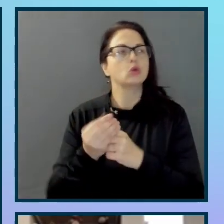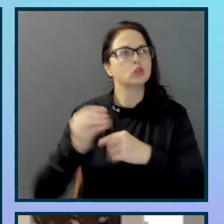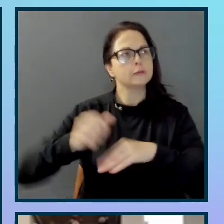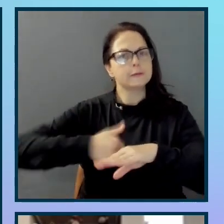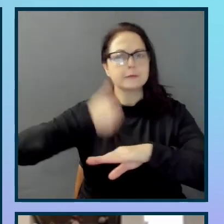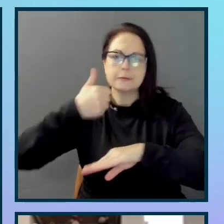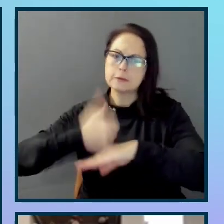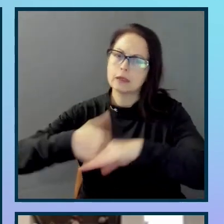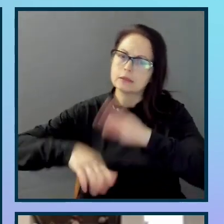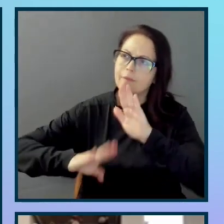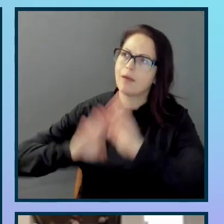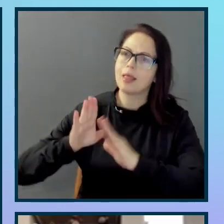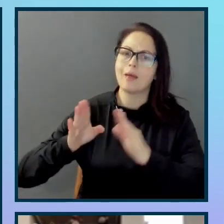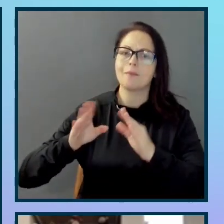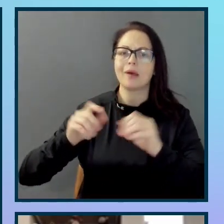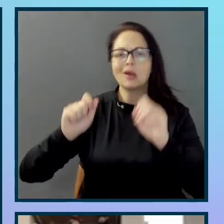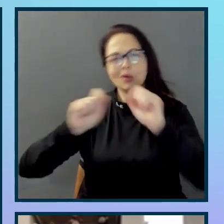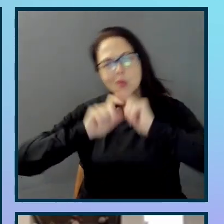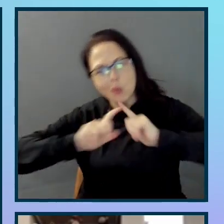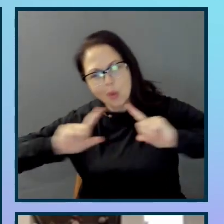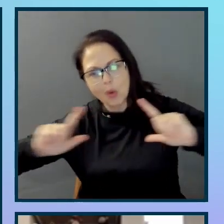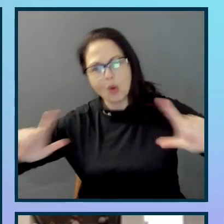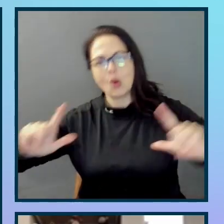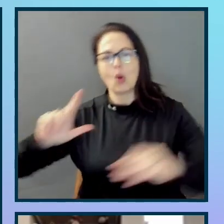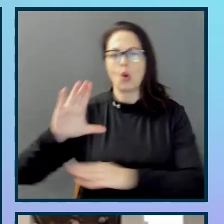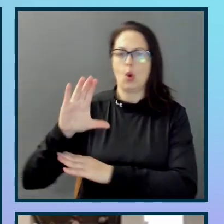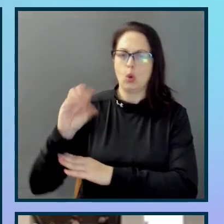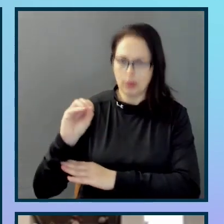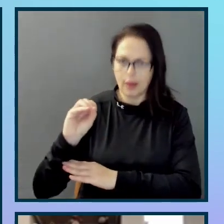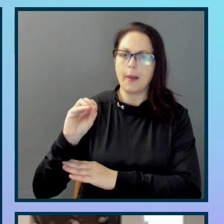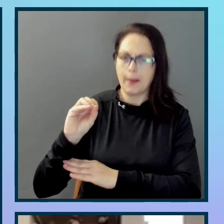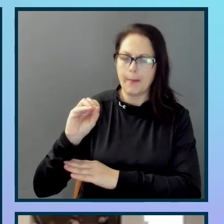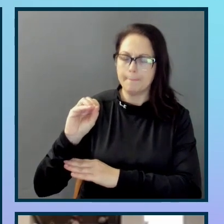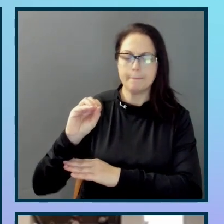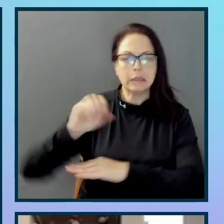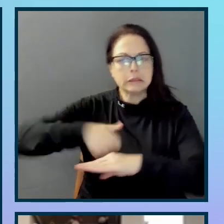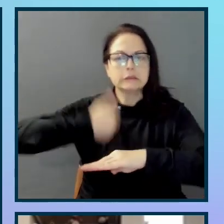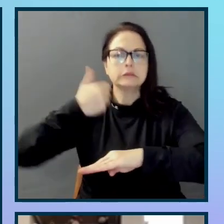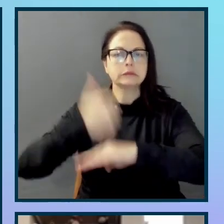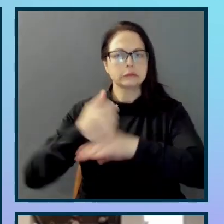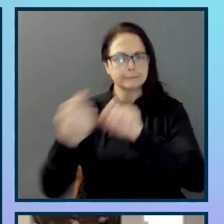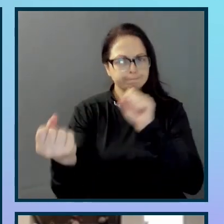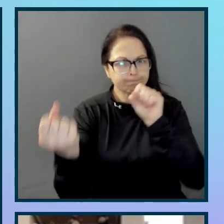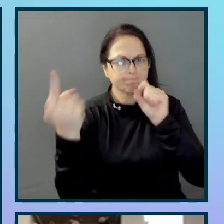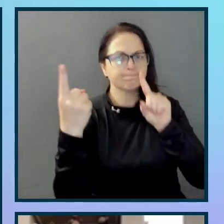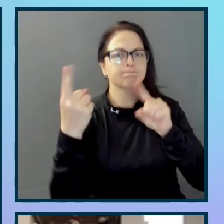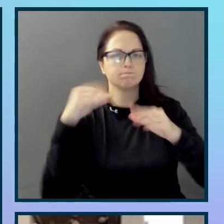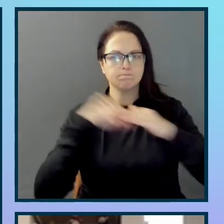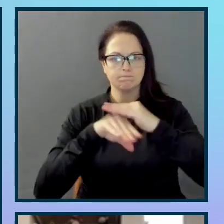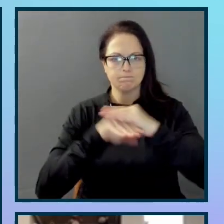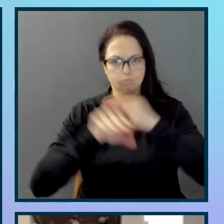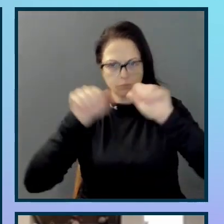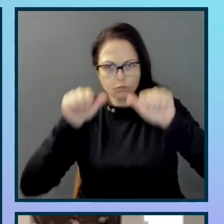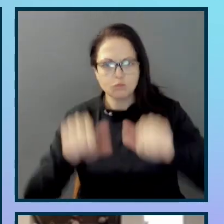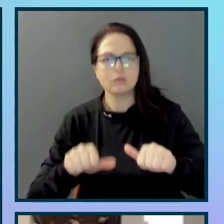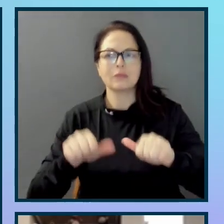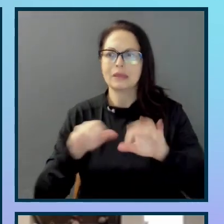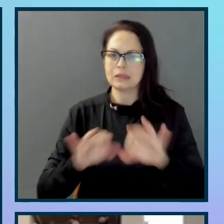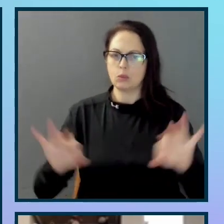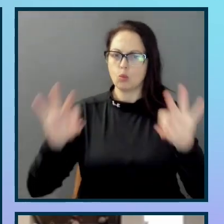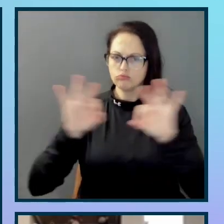about accessibility and trying to make systemic changes to reduce the number of problems that an accessibility team might be faced with.